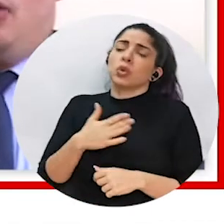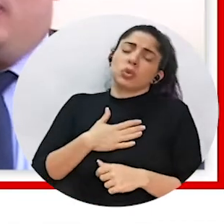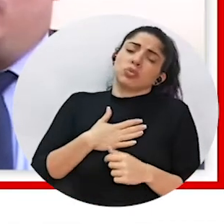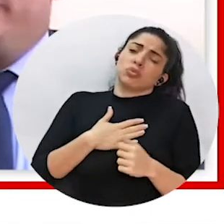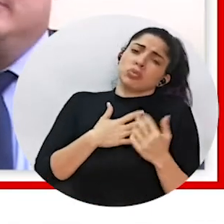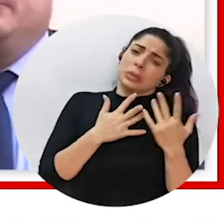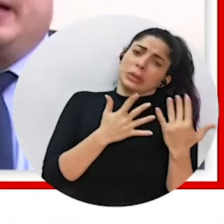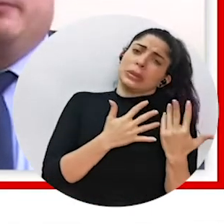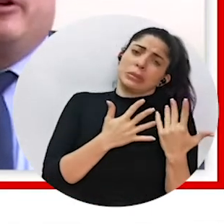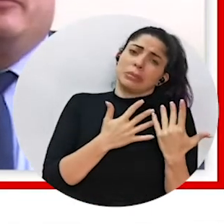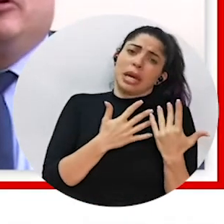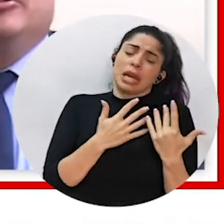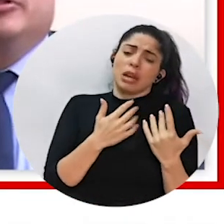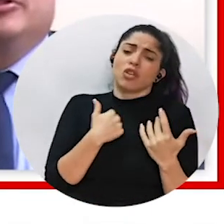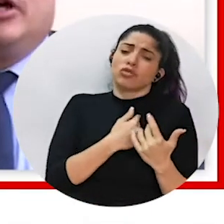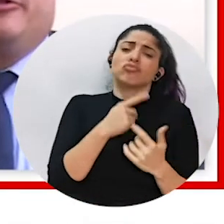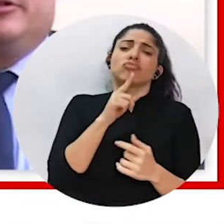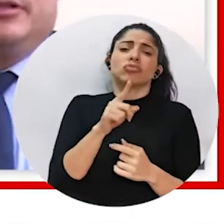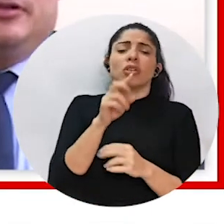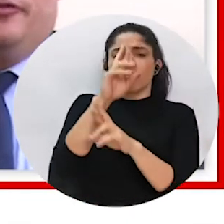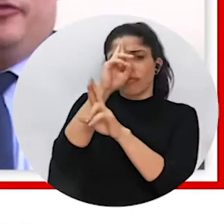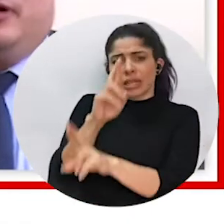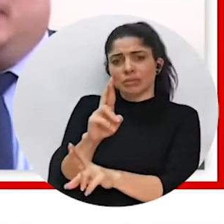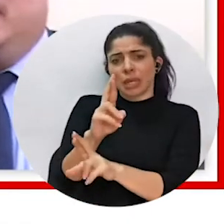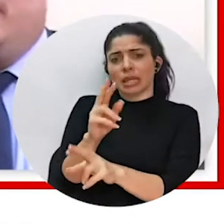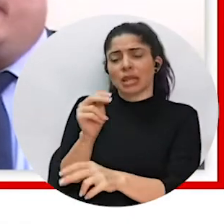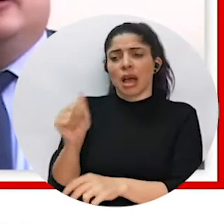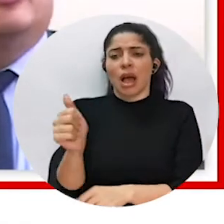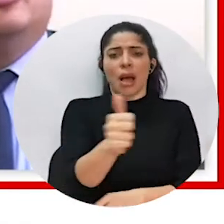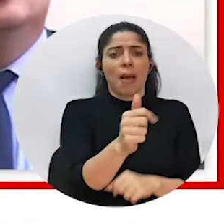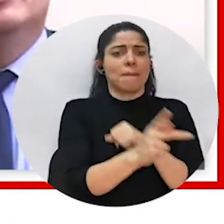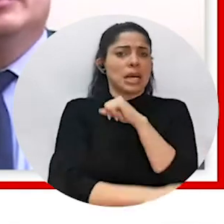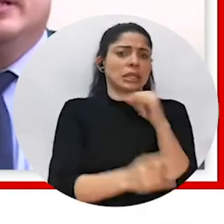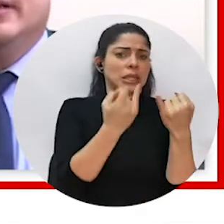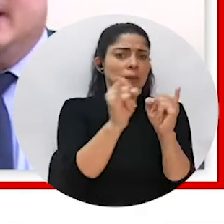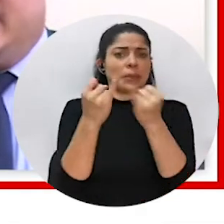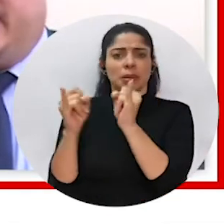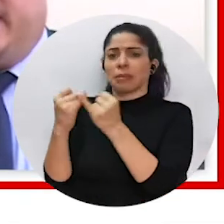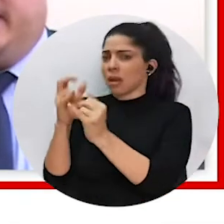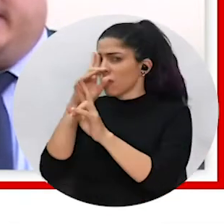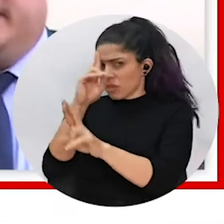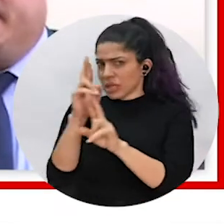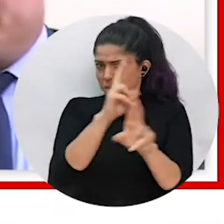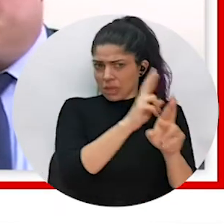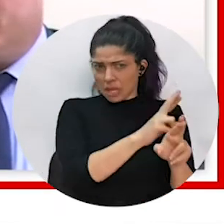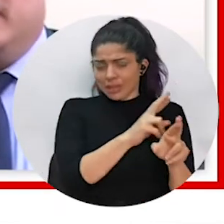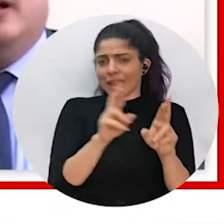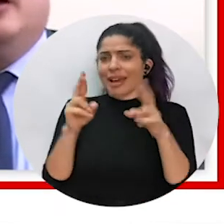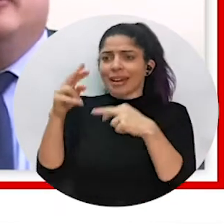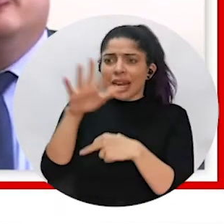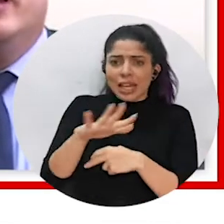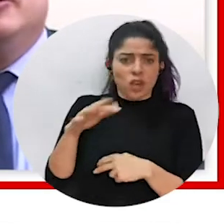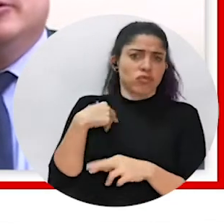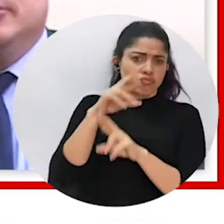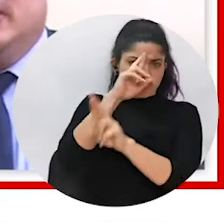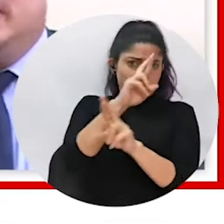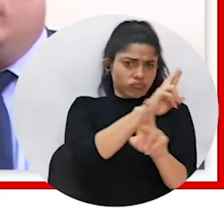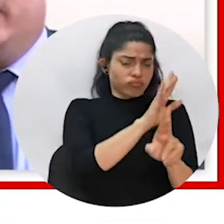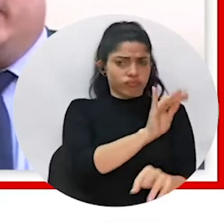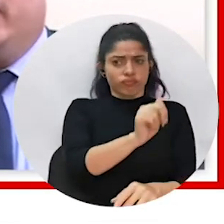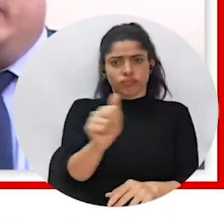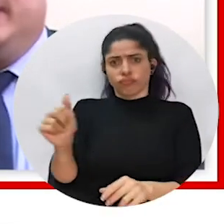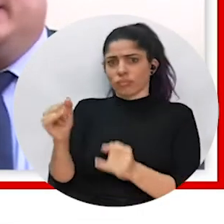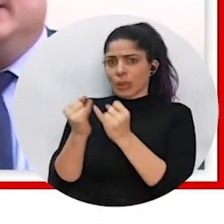Well, we respect very much the sovereignty of other countries and other regions.